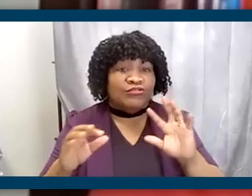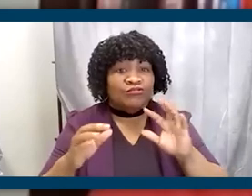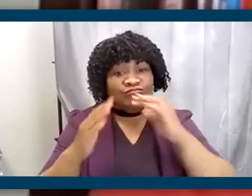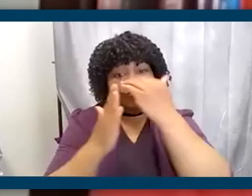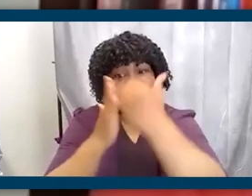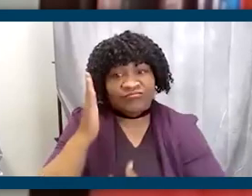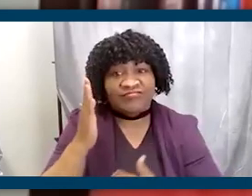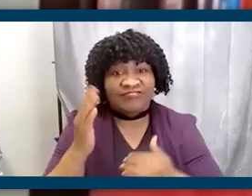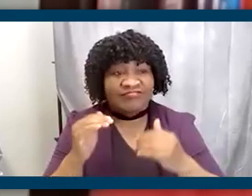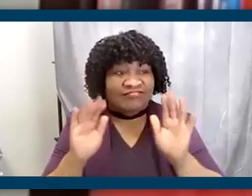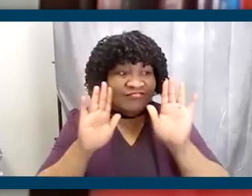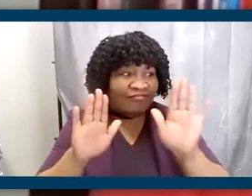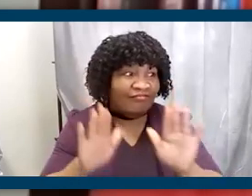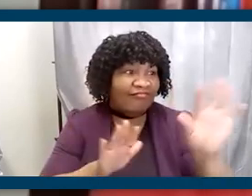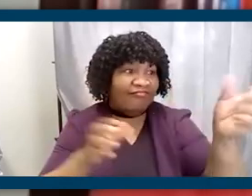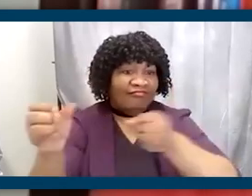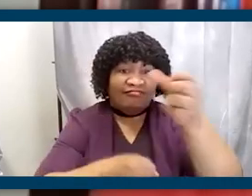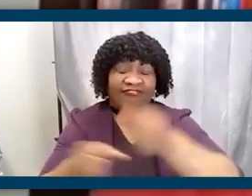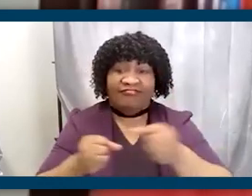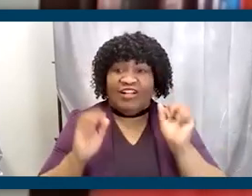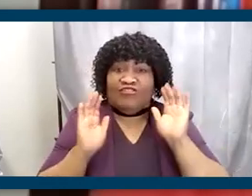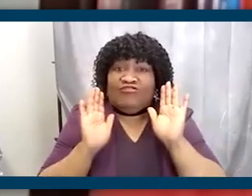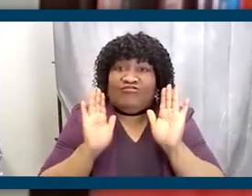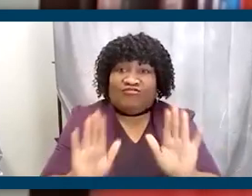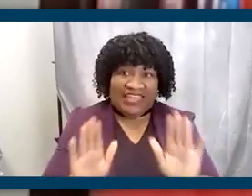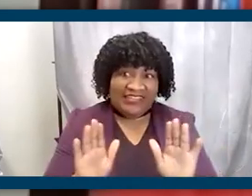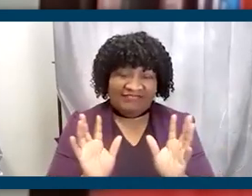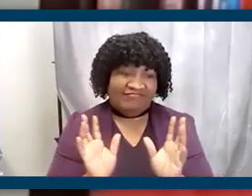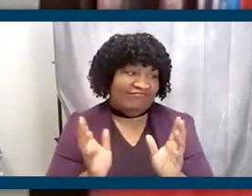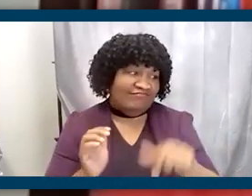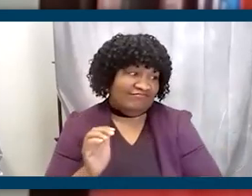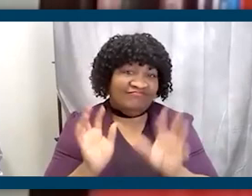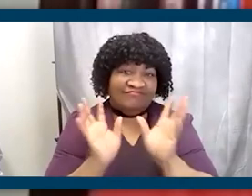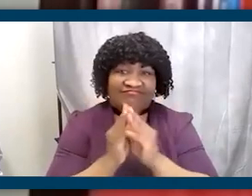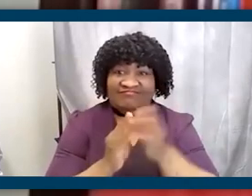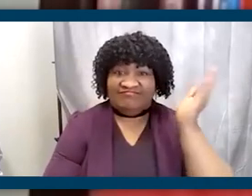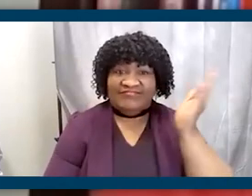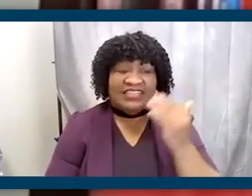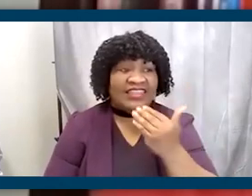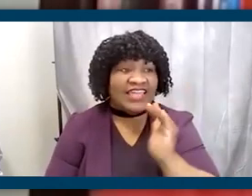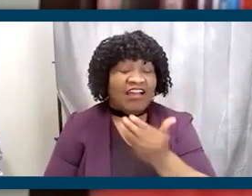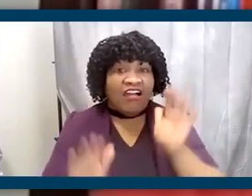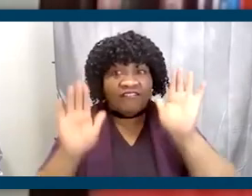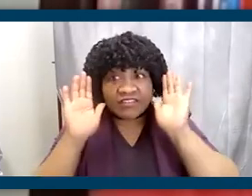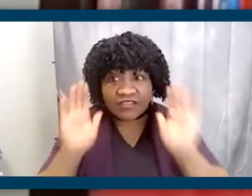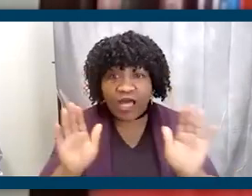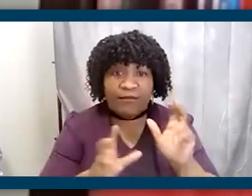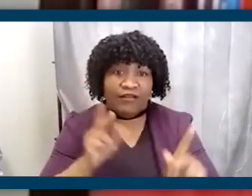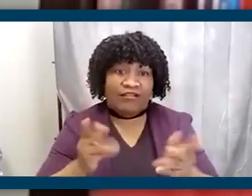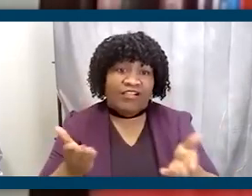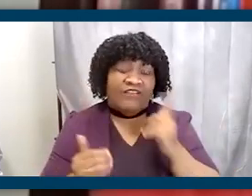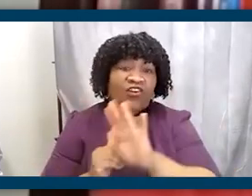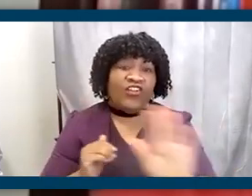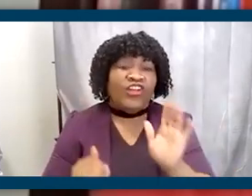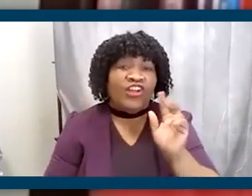such a great function such as this. We want to thank our phenomenal panelists for their